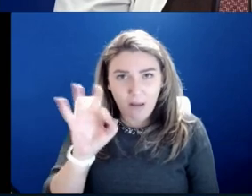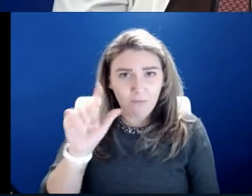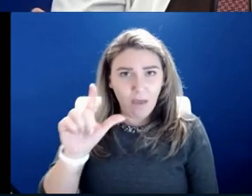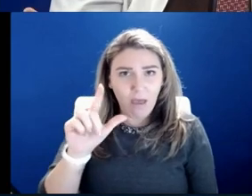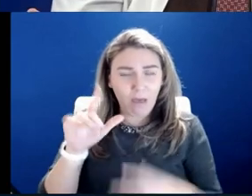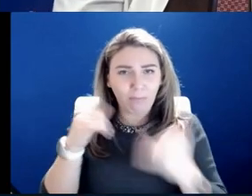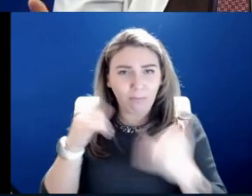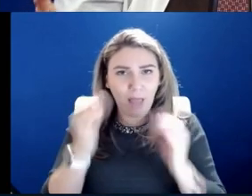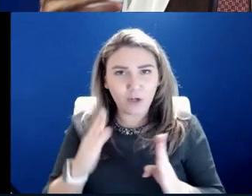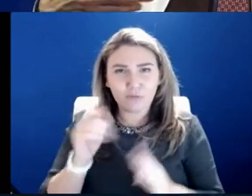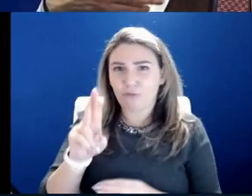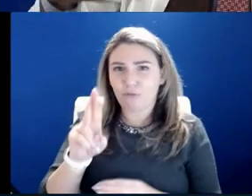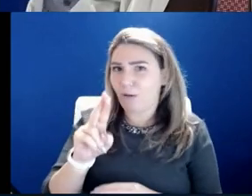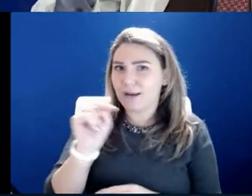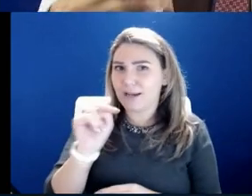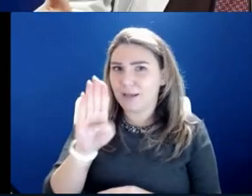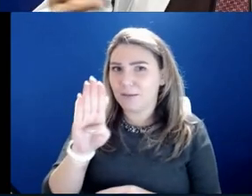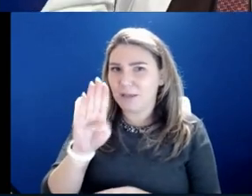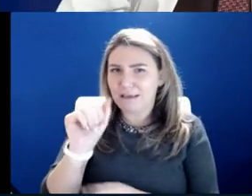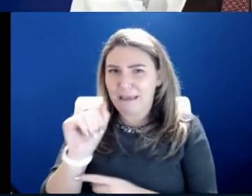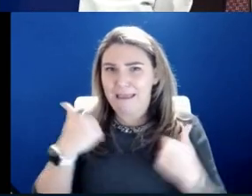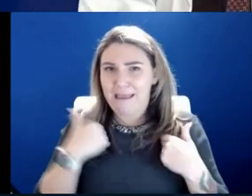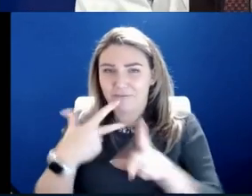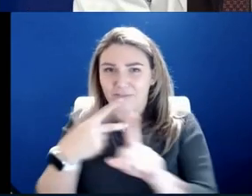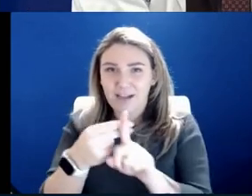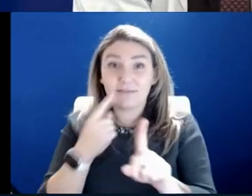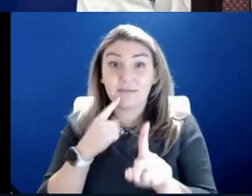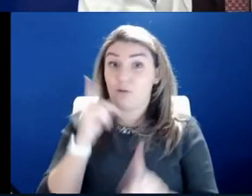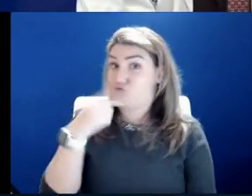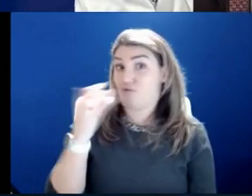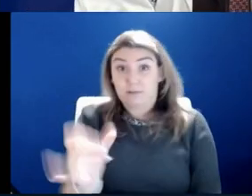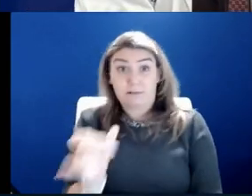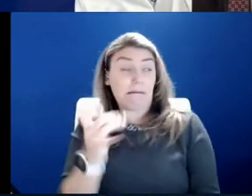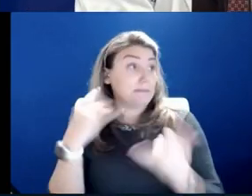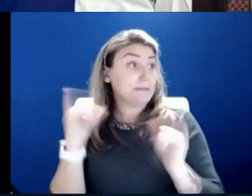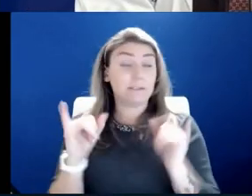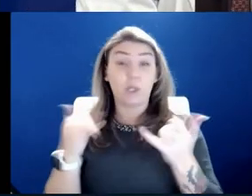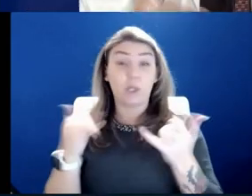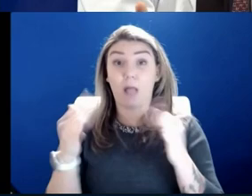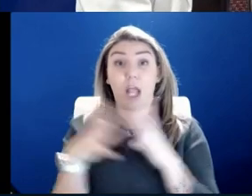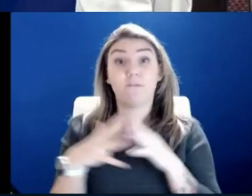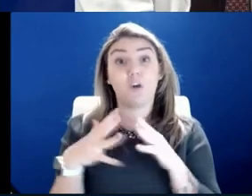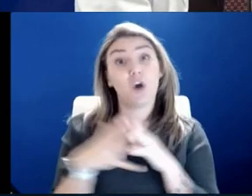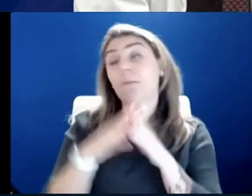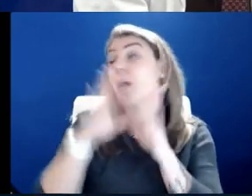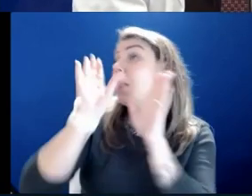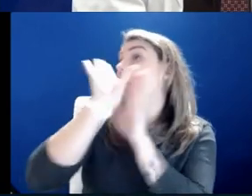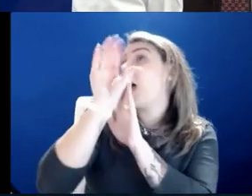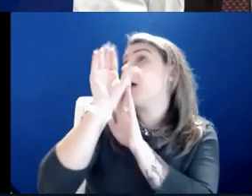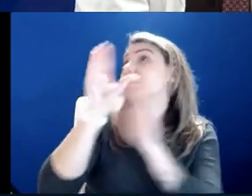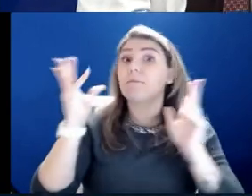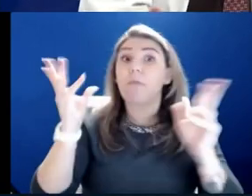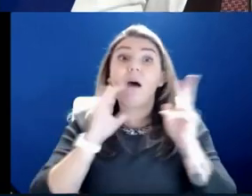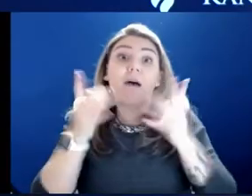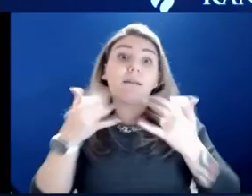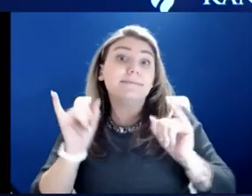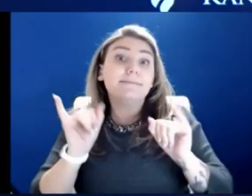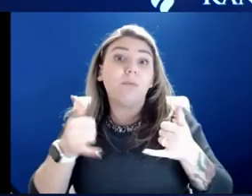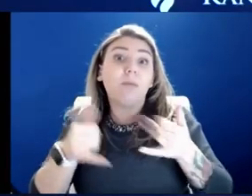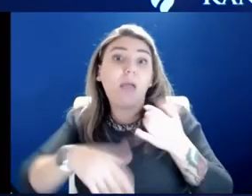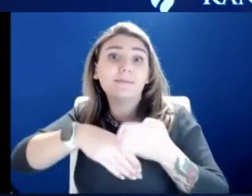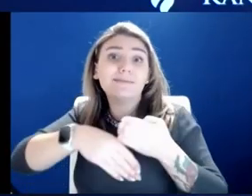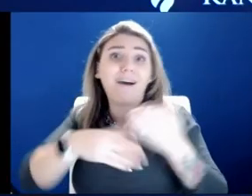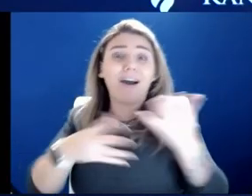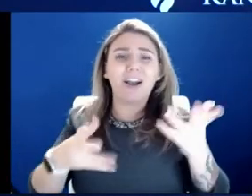or whatever have it. And I, you know what? It looks like they're still playing football. They're still playing basketball. They're still playing soccer. You know, if you just step